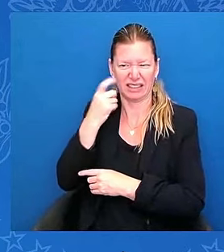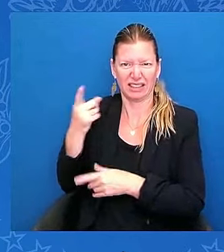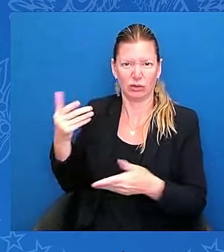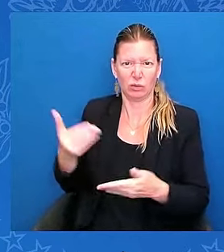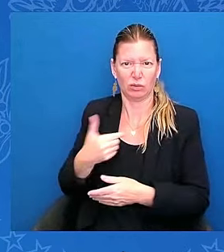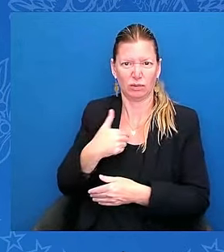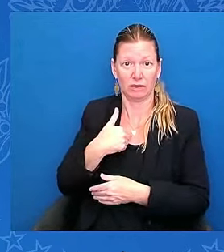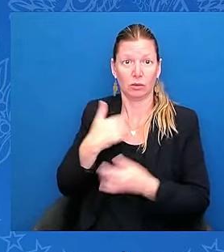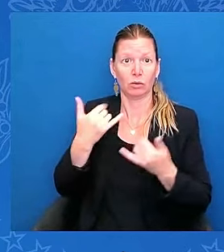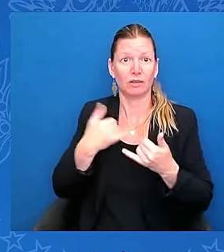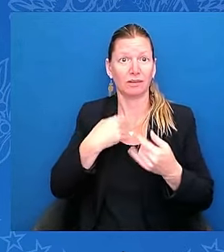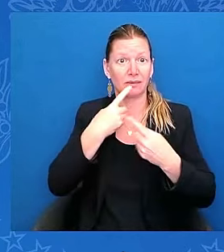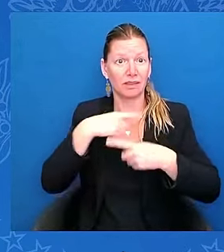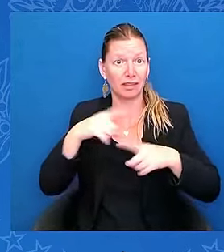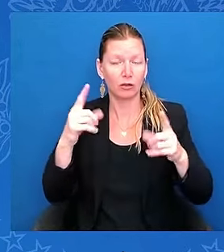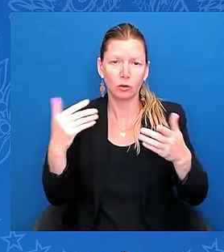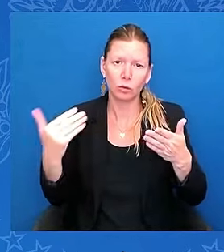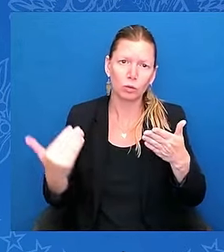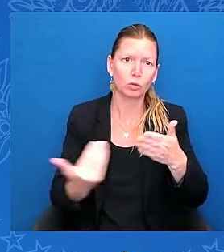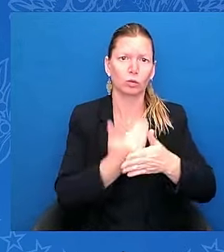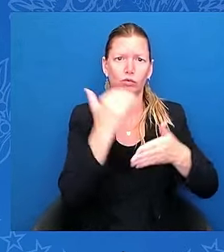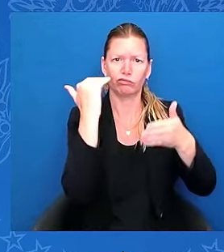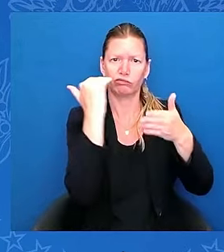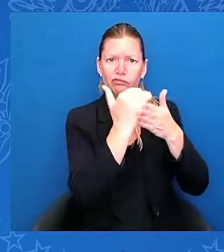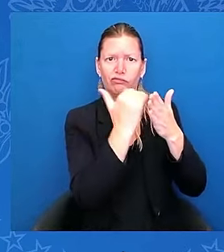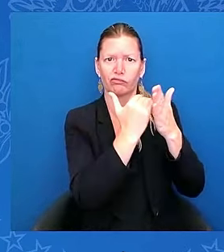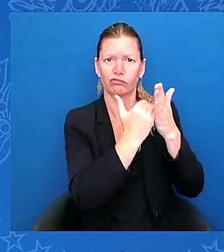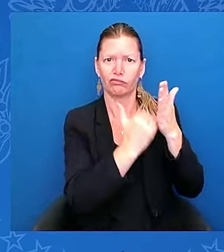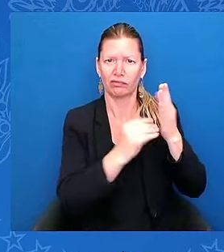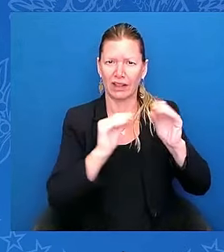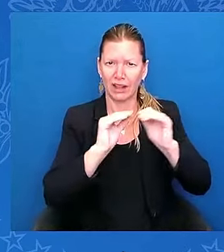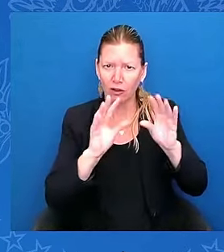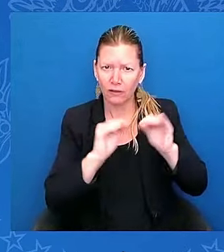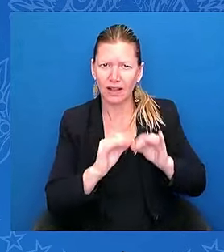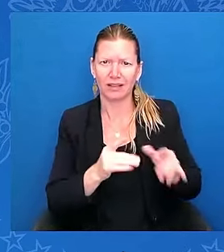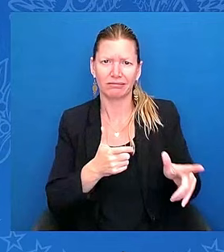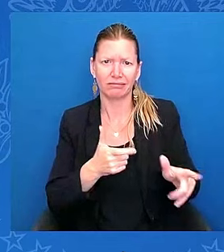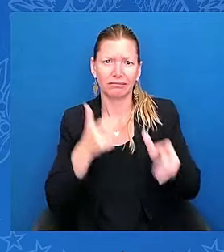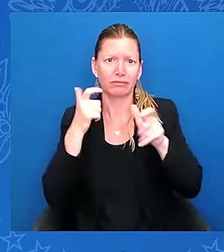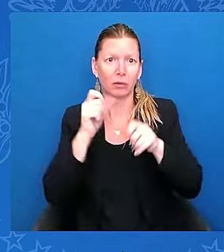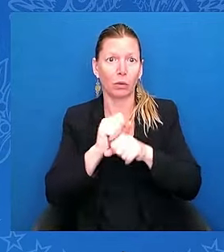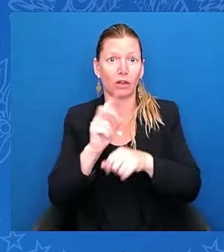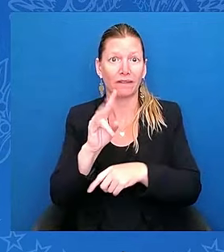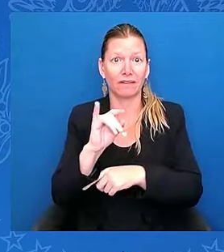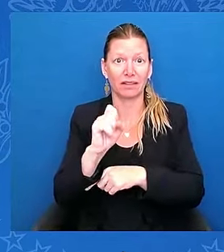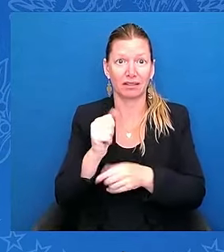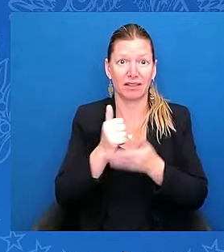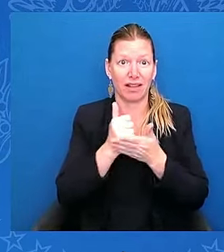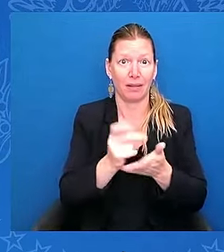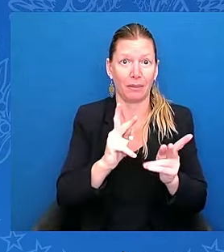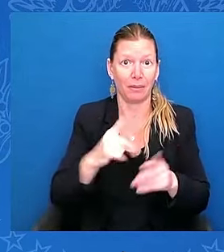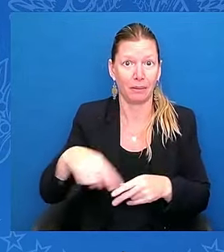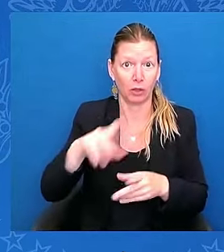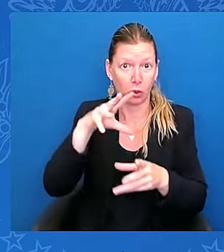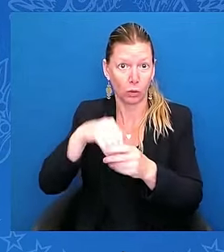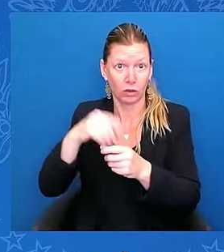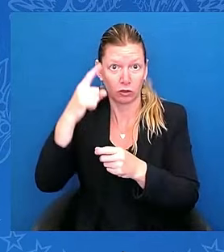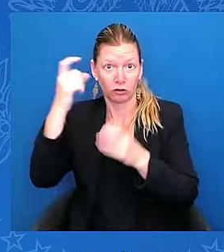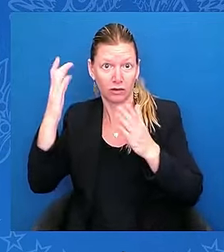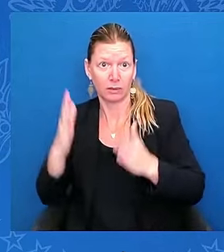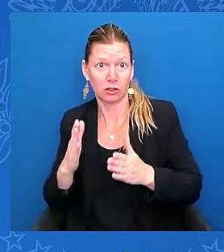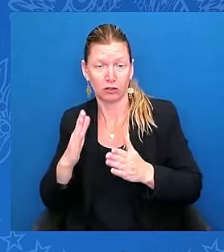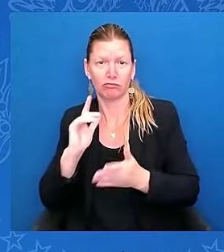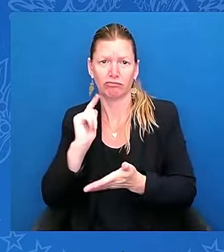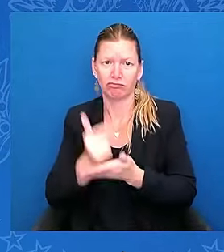U.S. colleges and universities, landed jobs in high-demand, high-skilled professions that we need to have grow — to see our economy